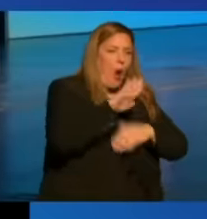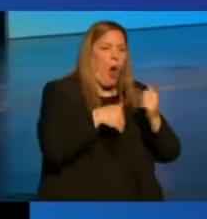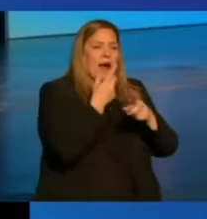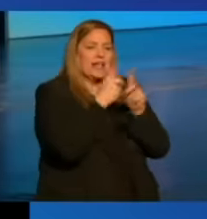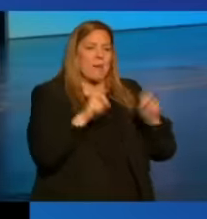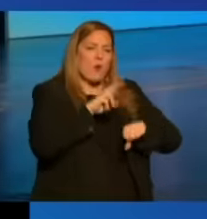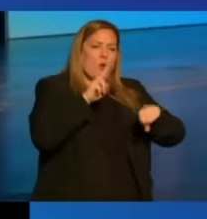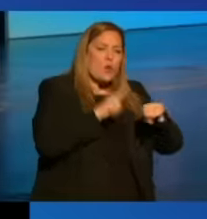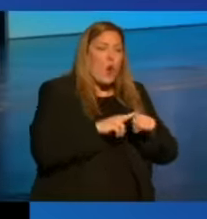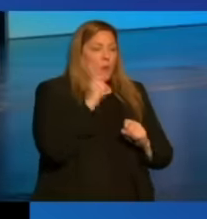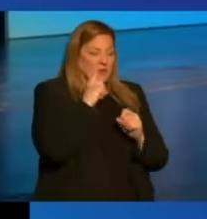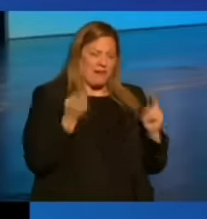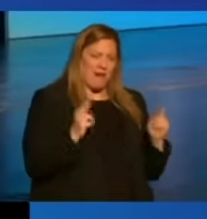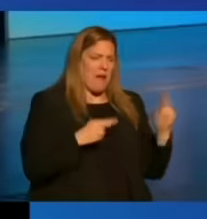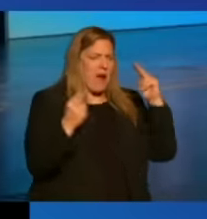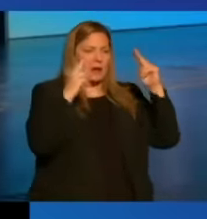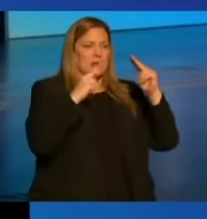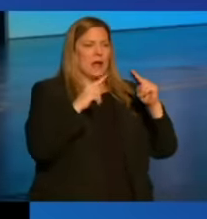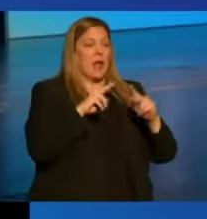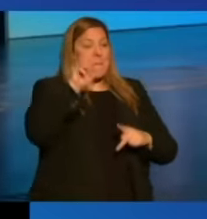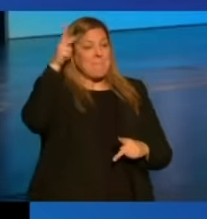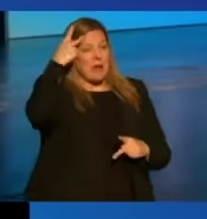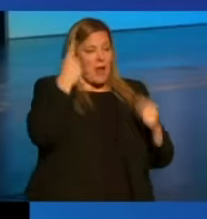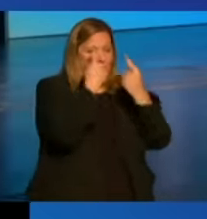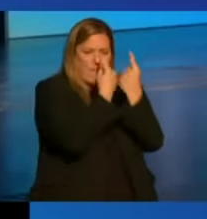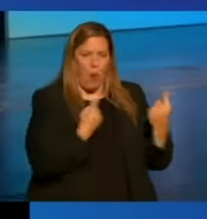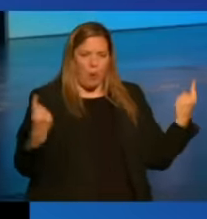escalating political polarization,